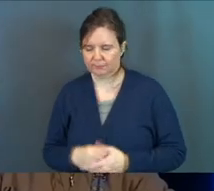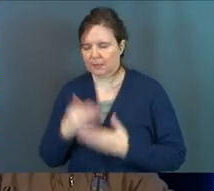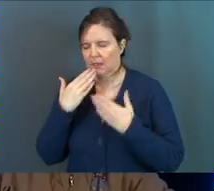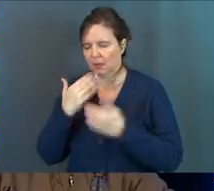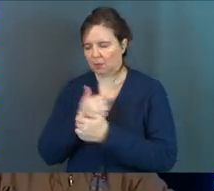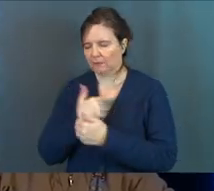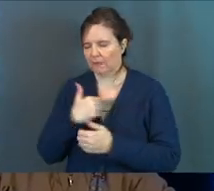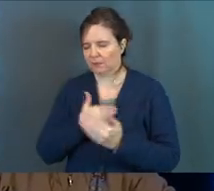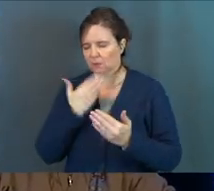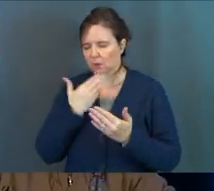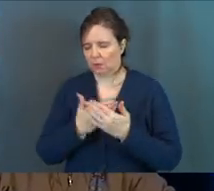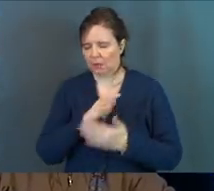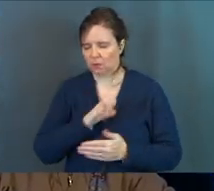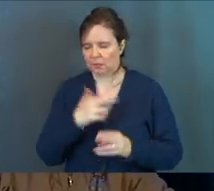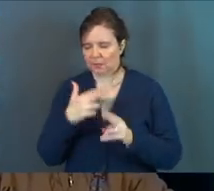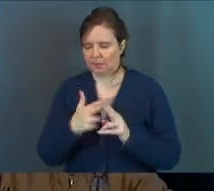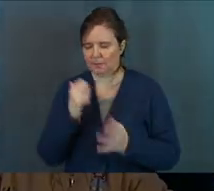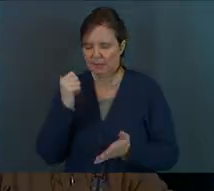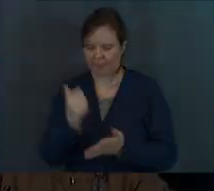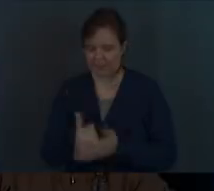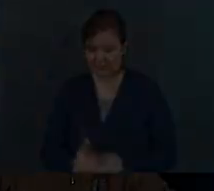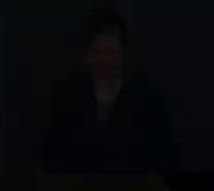Thank you for loving us so well. In Christ's name, amen.